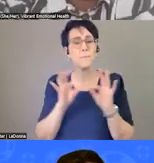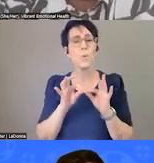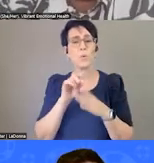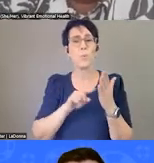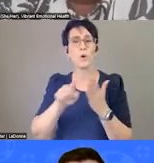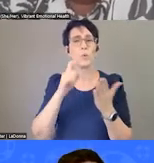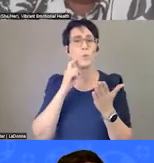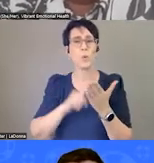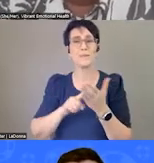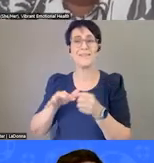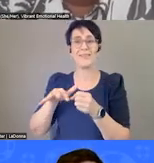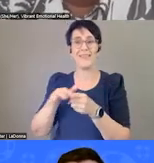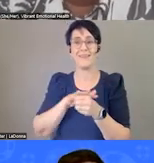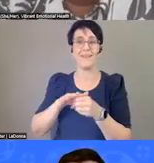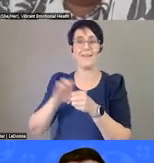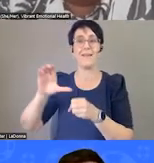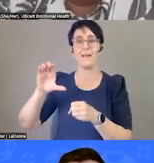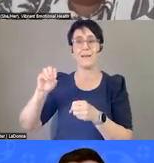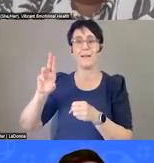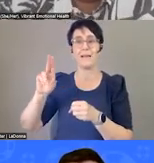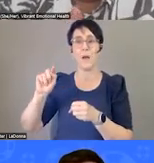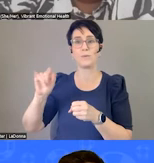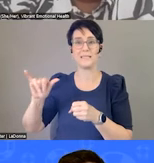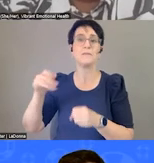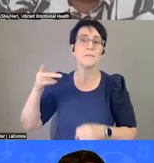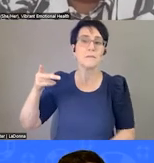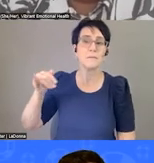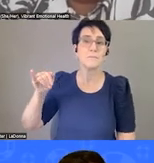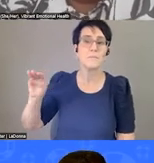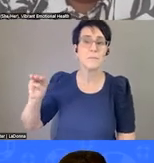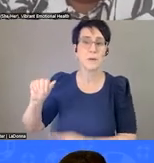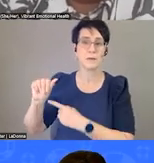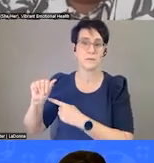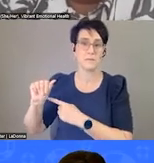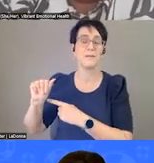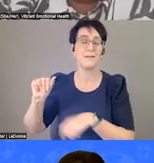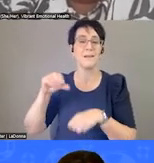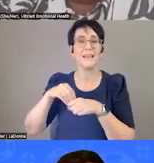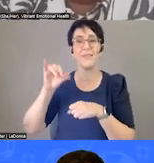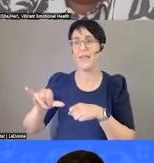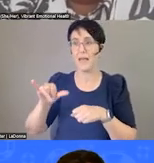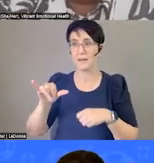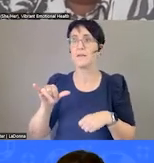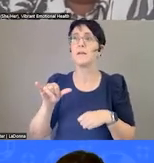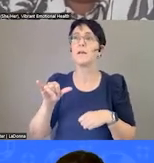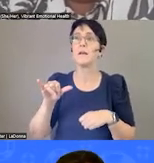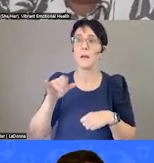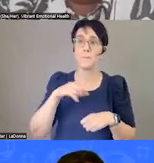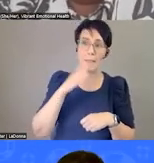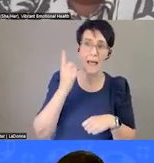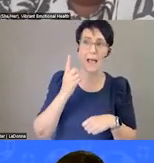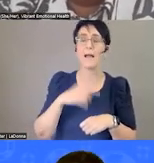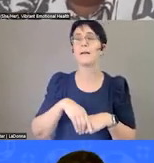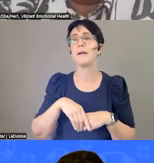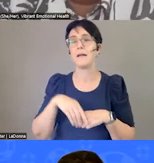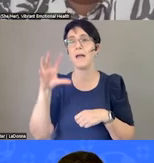the county. So, that's really specific to those counties. And in those counties, Black or African American, American Indian or Alaska Native